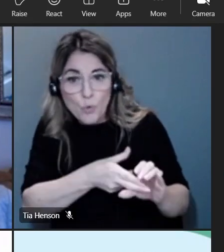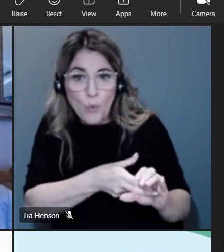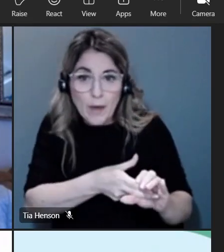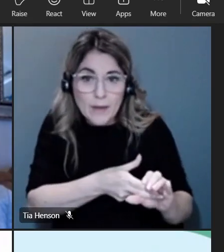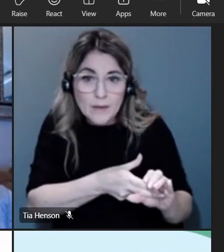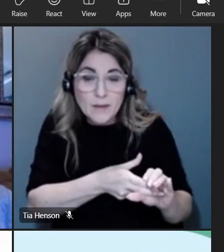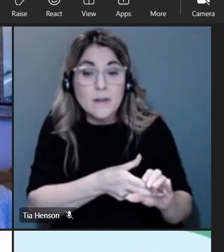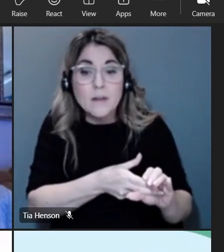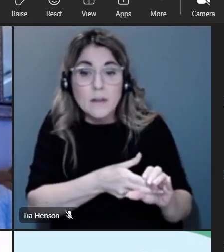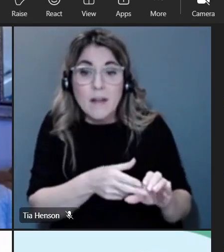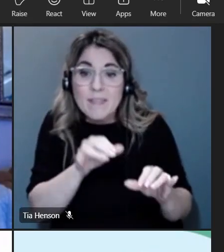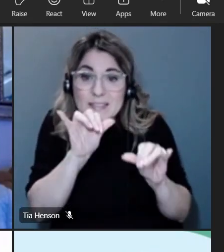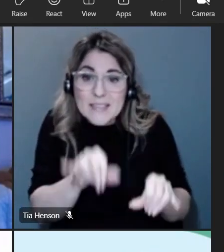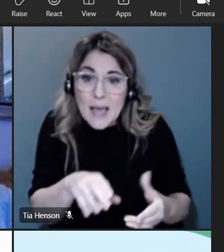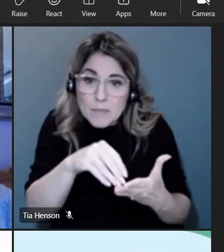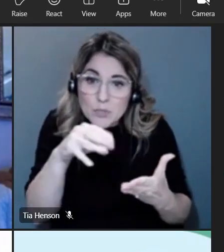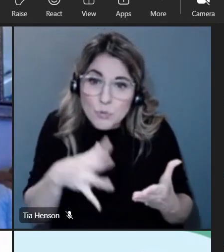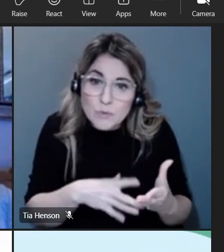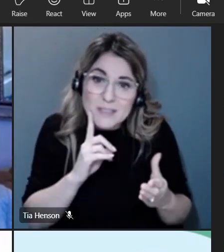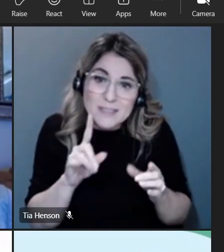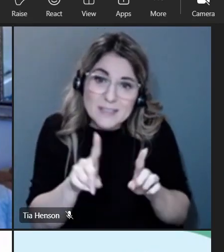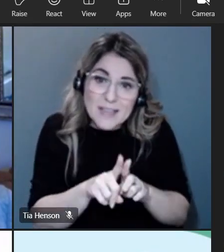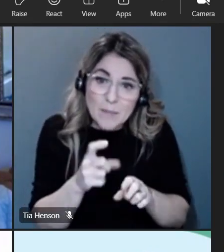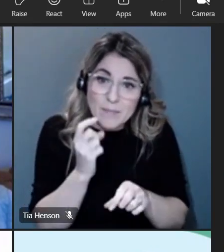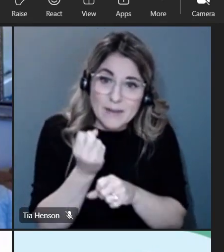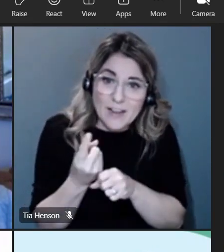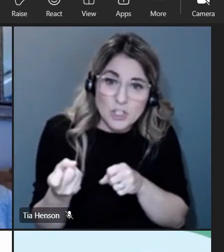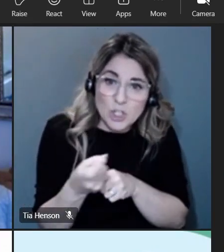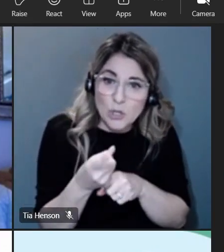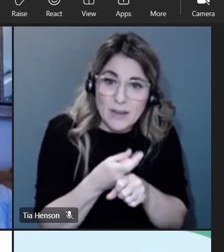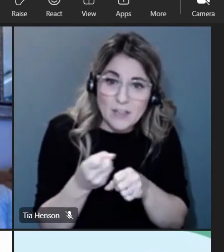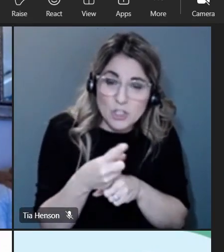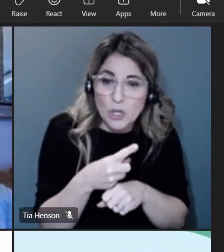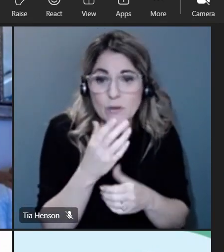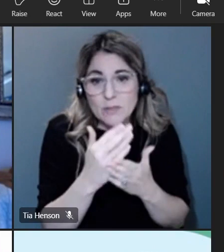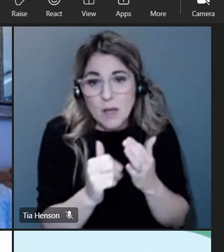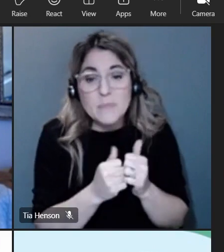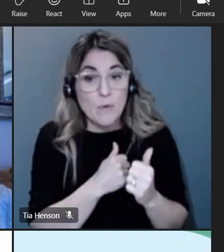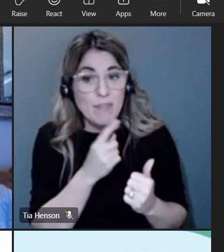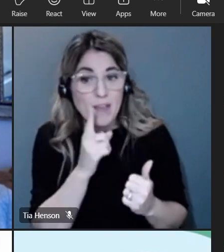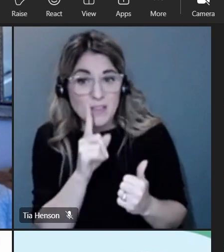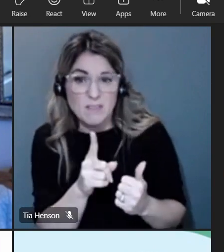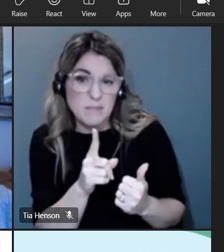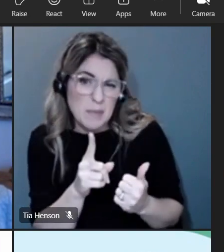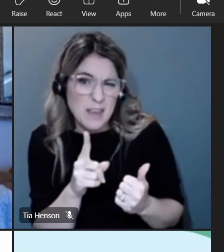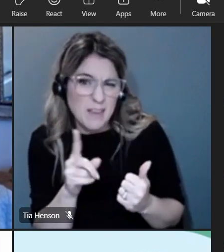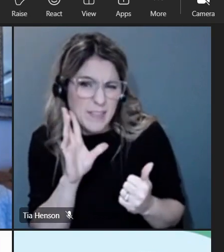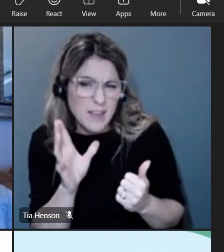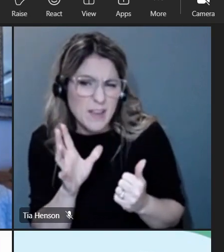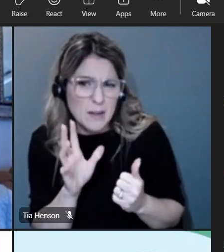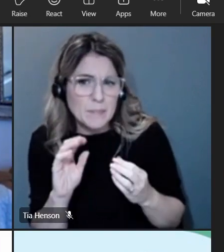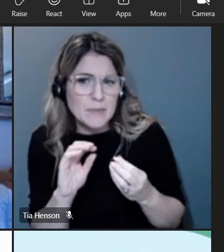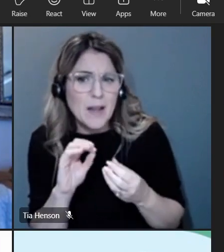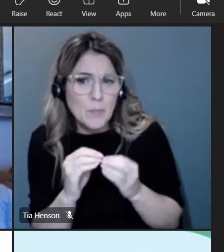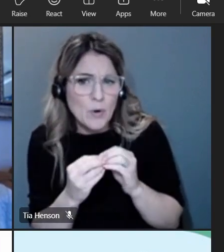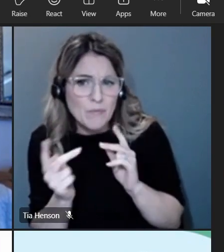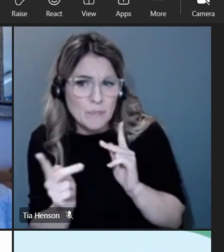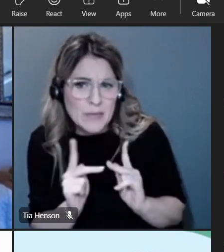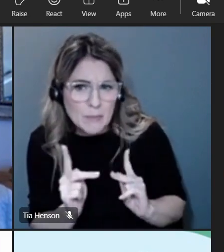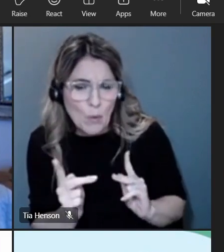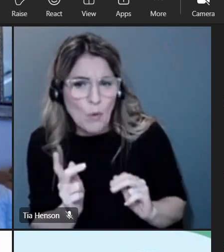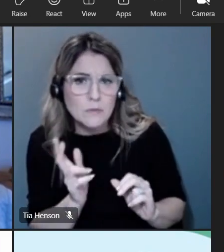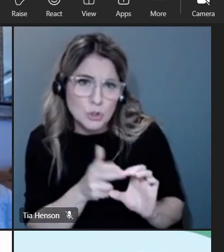let's think about how we onboard folks um as part of that so i think that's a logistical consideration um at this point um